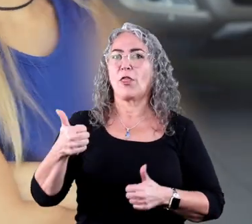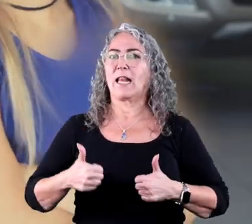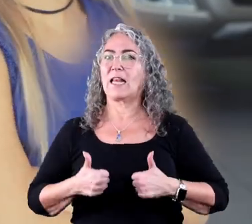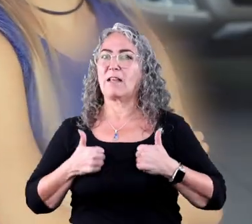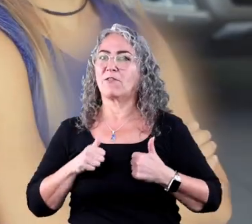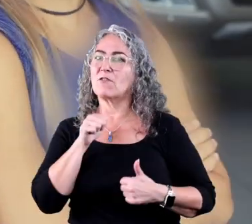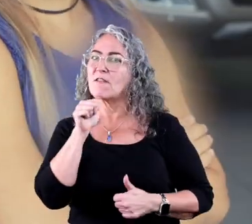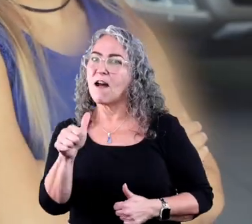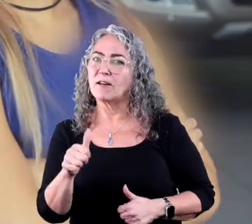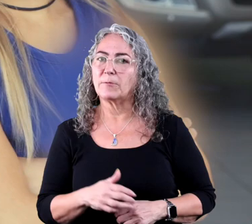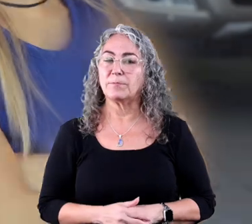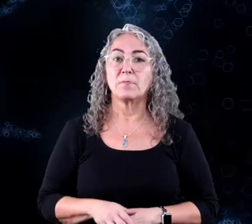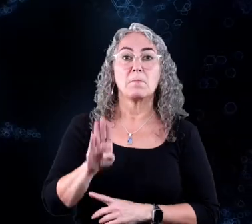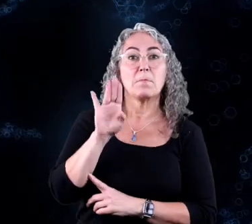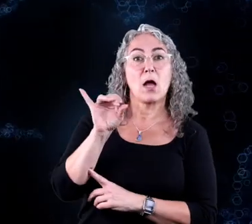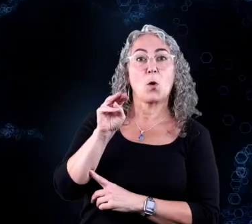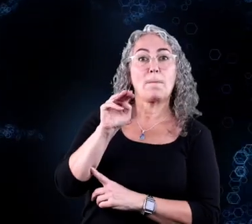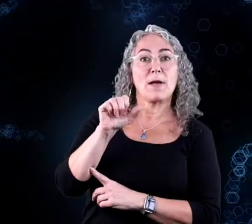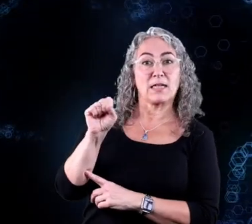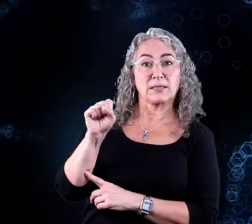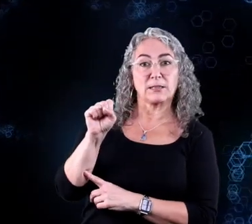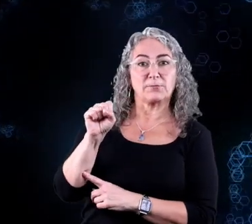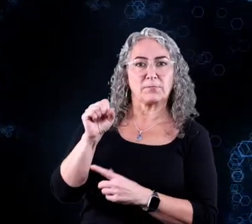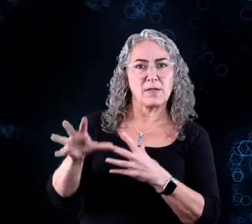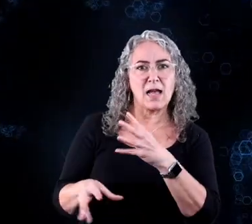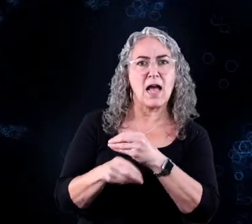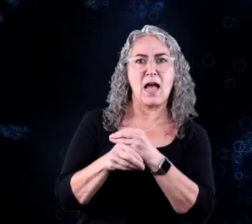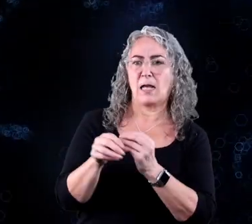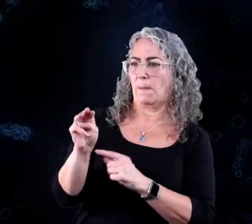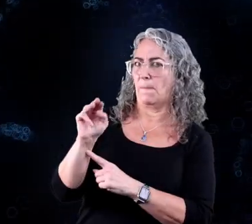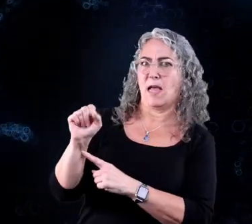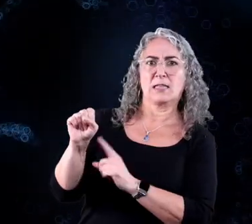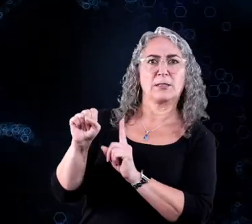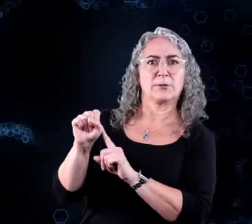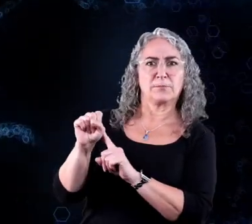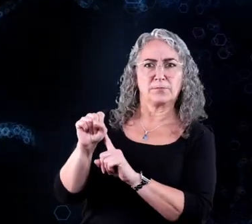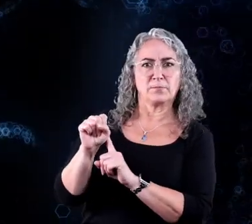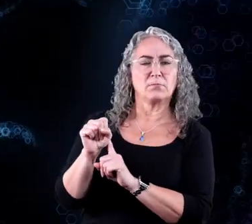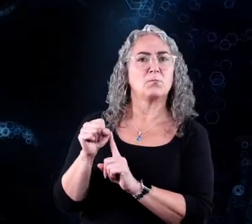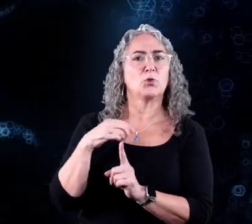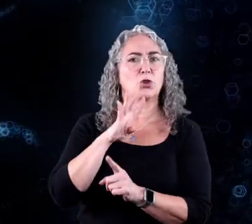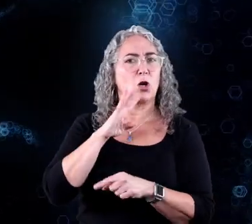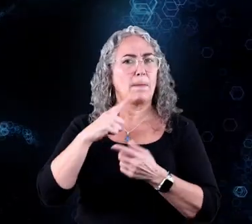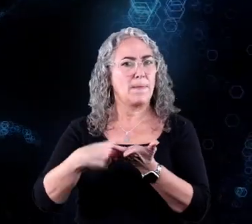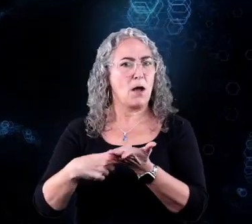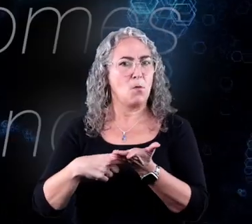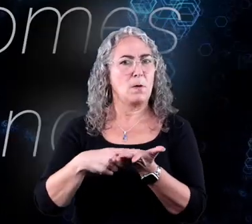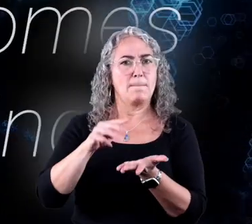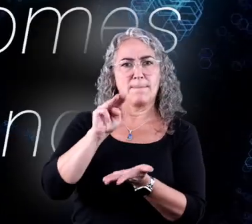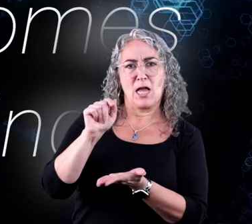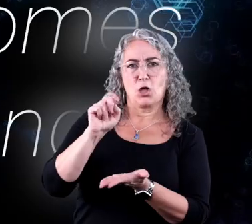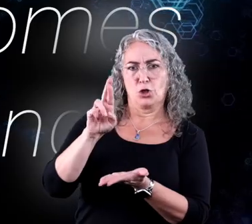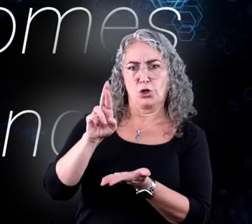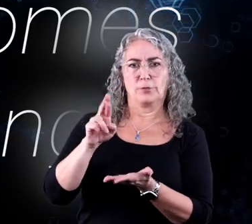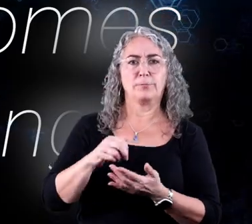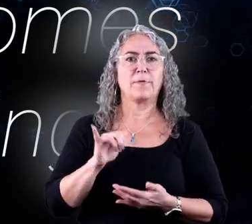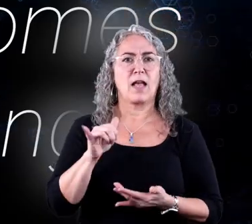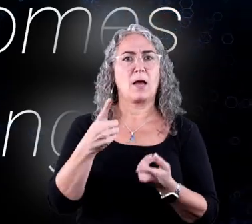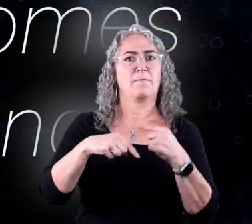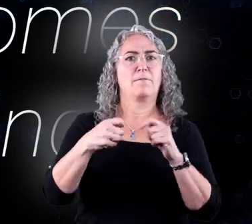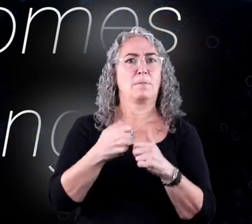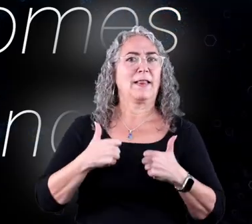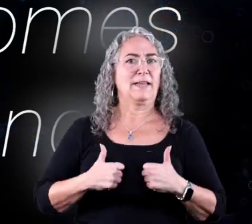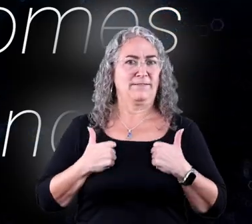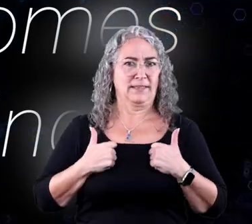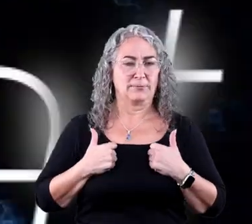things are not. So, when we add the word bio in front of mass, we are talking about matter that comes from living